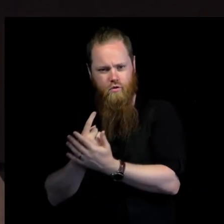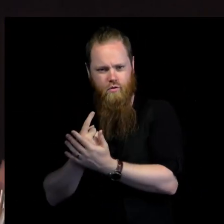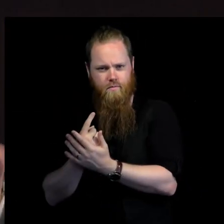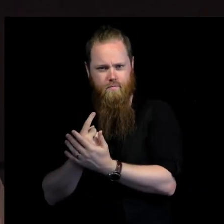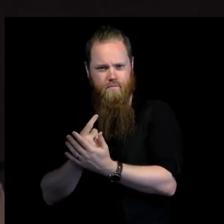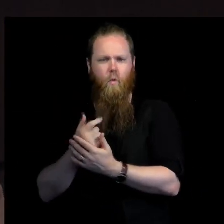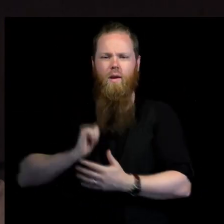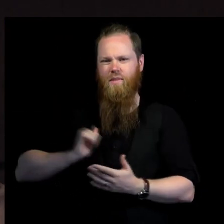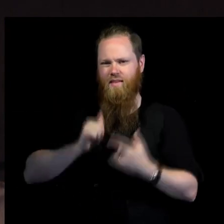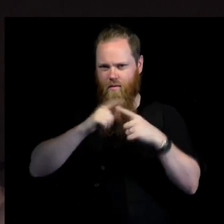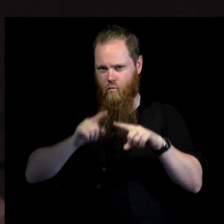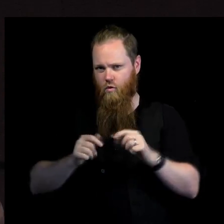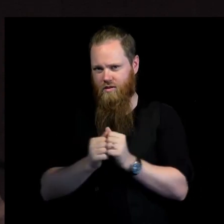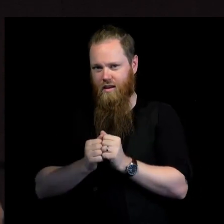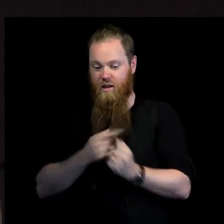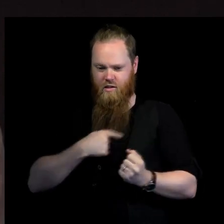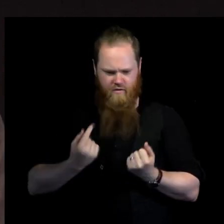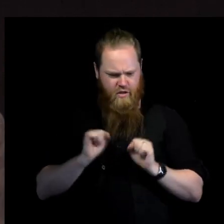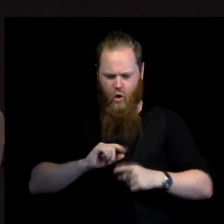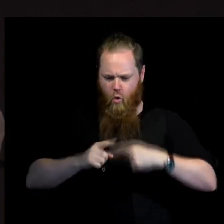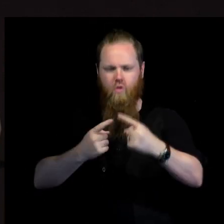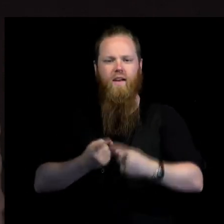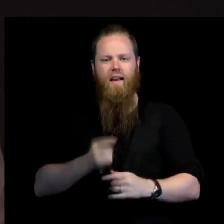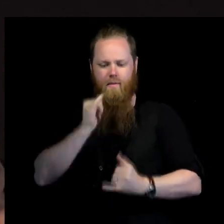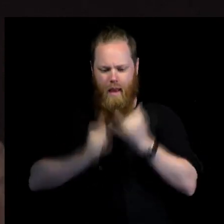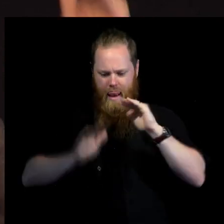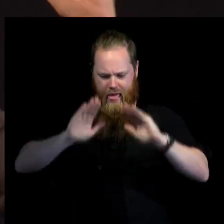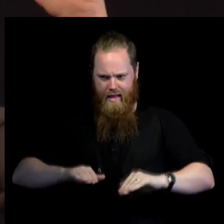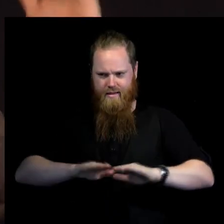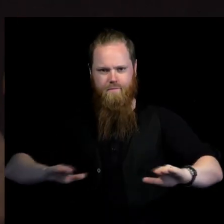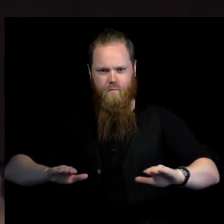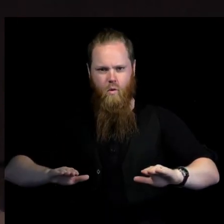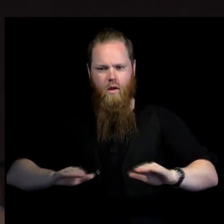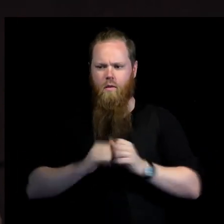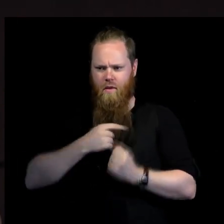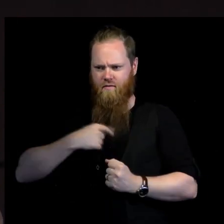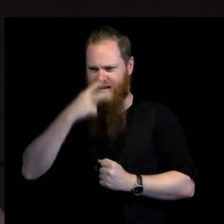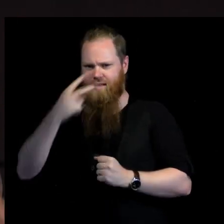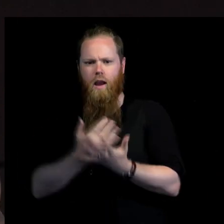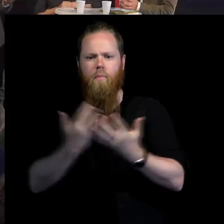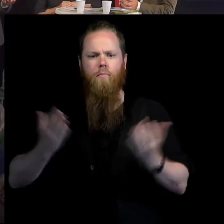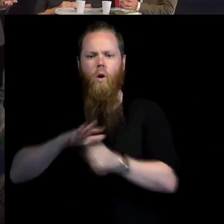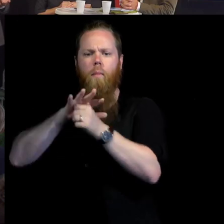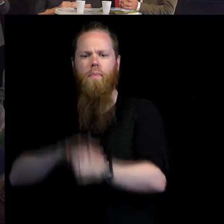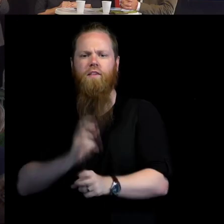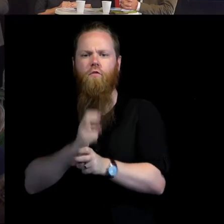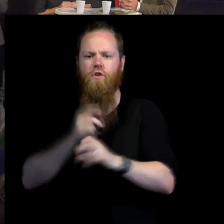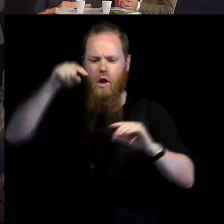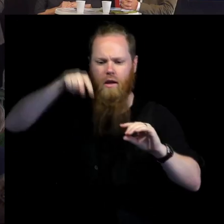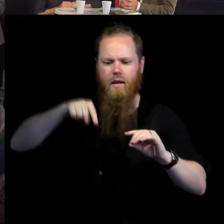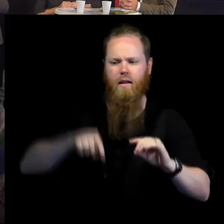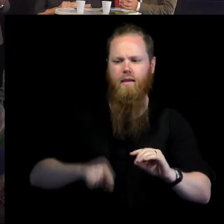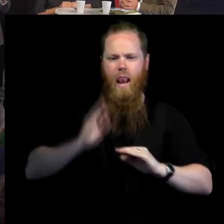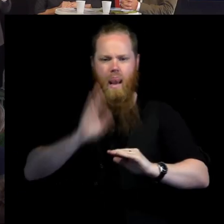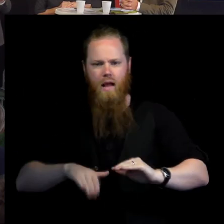developed a lower threshold. But there we have seen, in a number of situations, the pressure down. And we have seen, and I